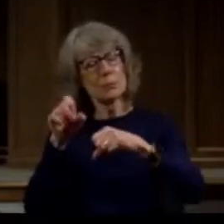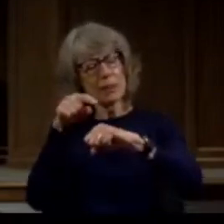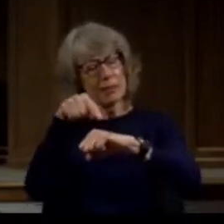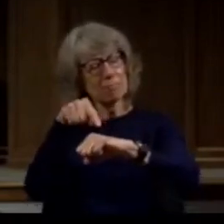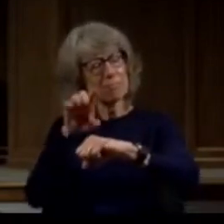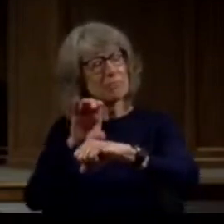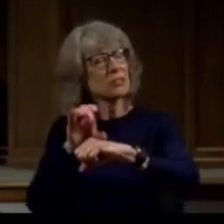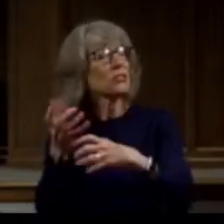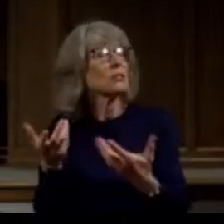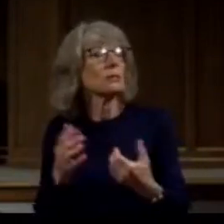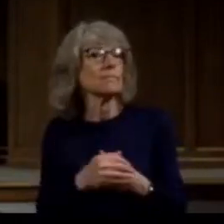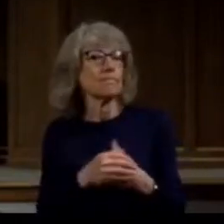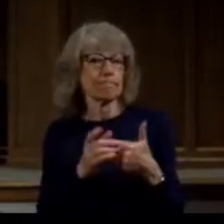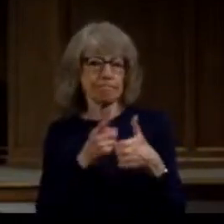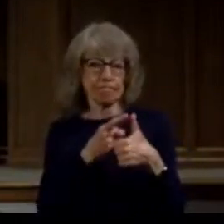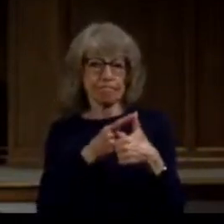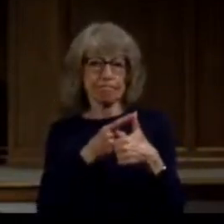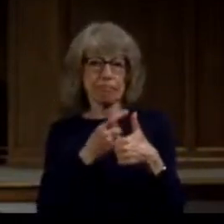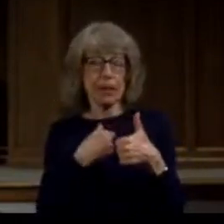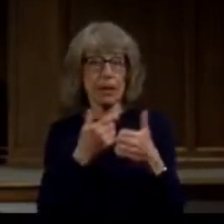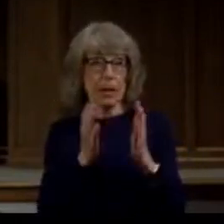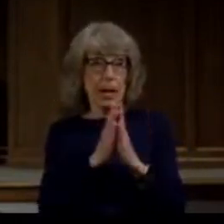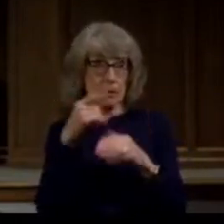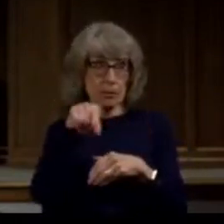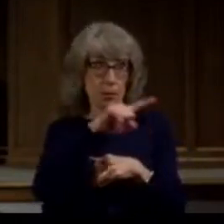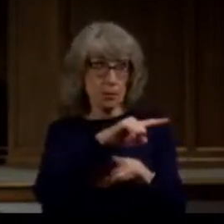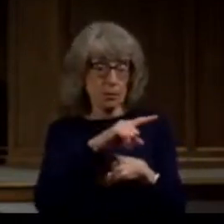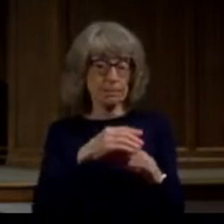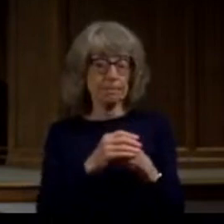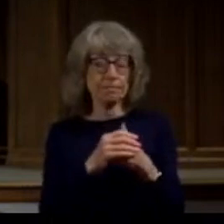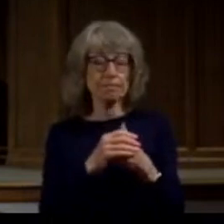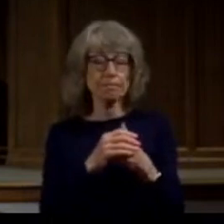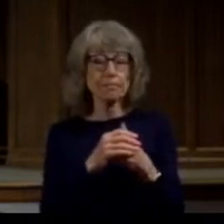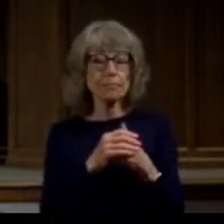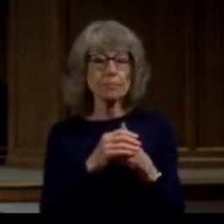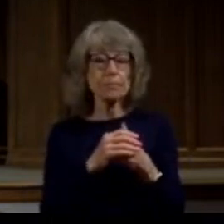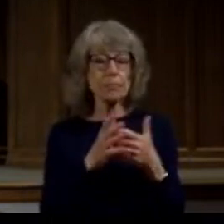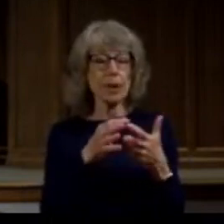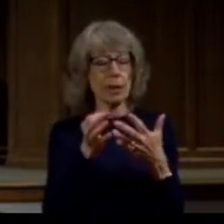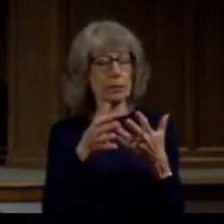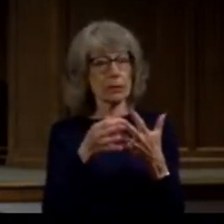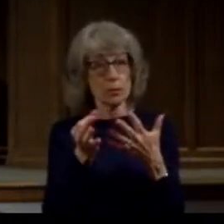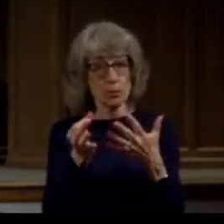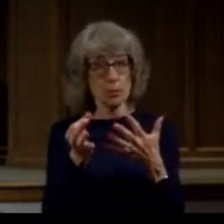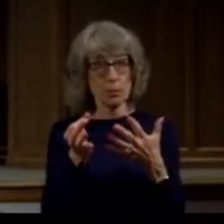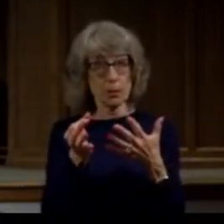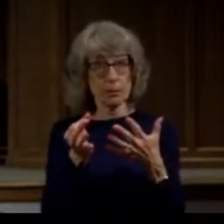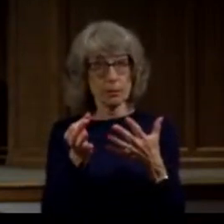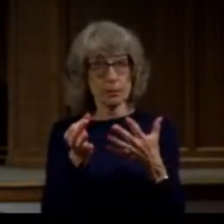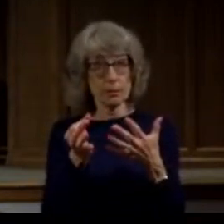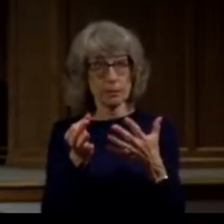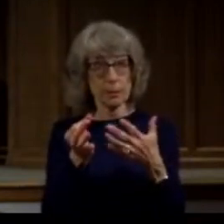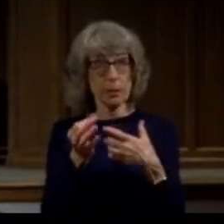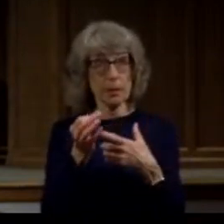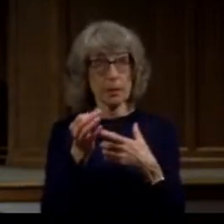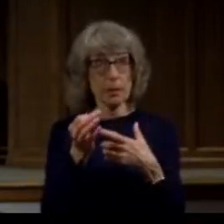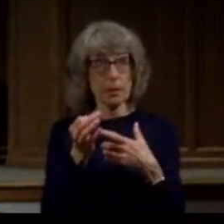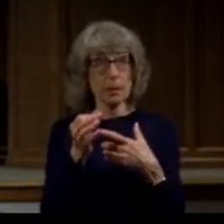here number one I would ask you to consider this I would ask you to choose to love